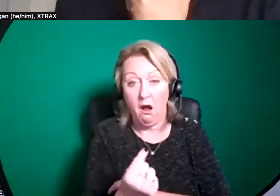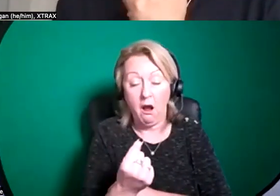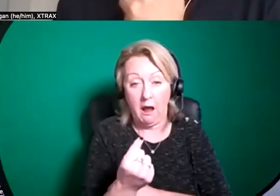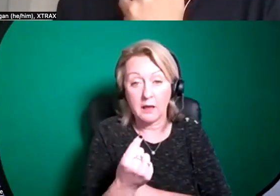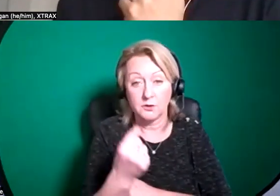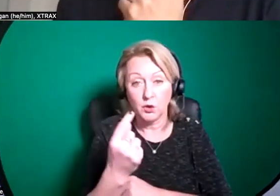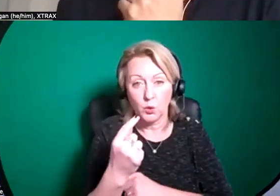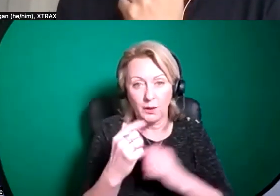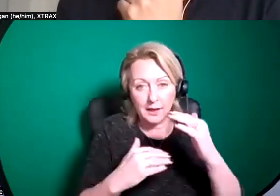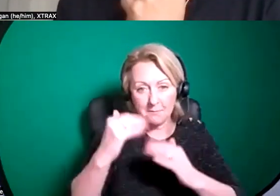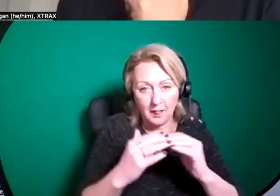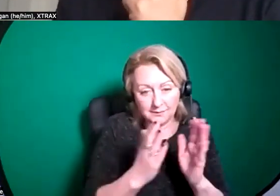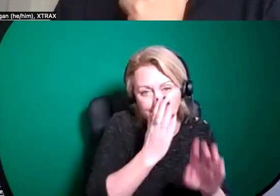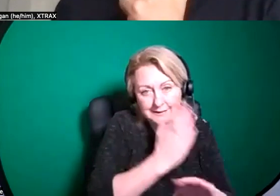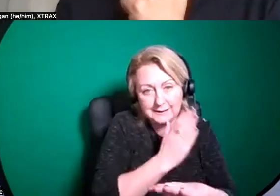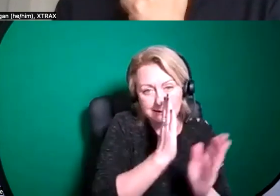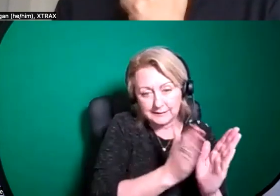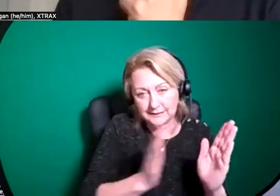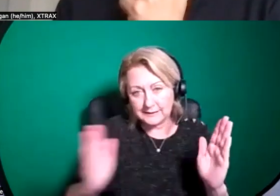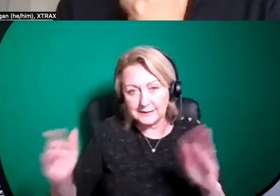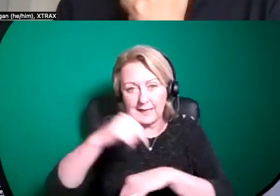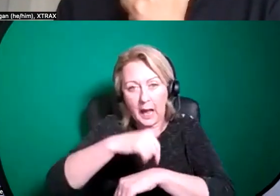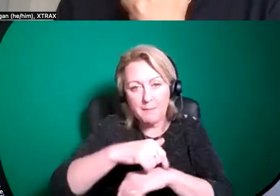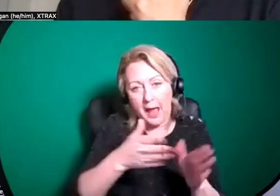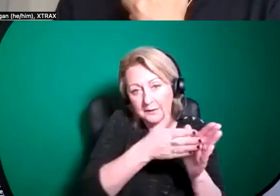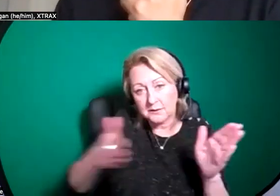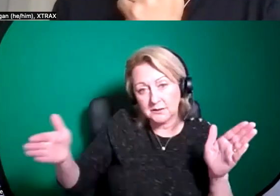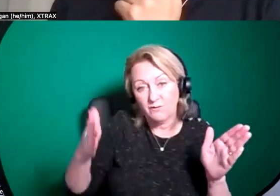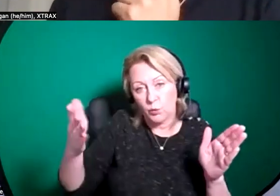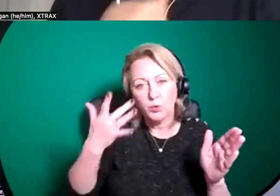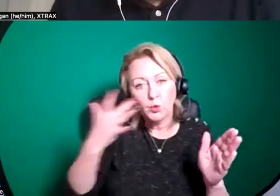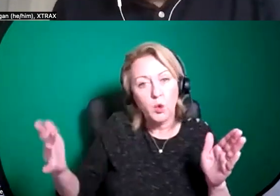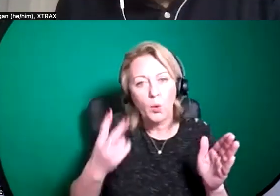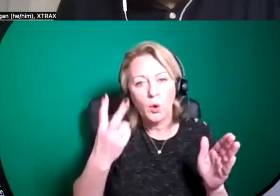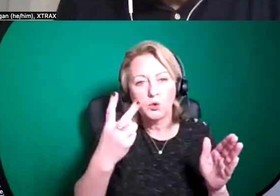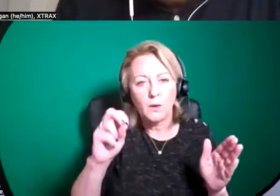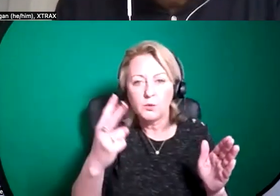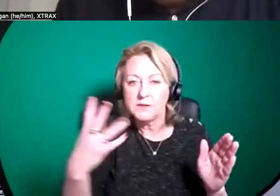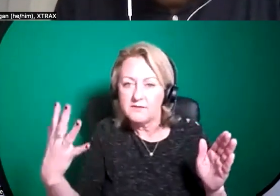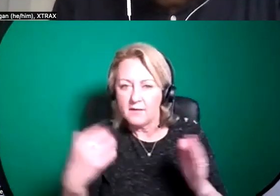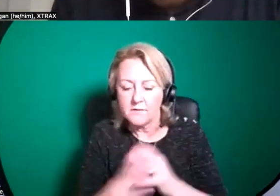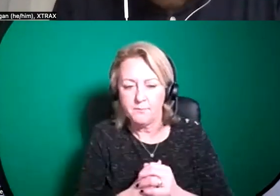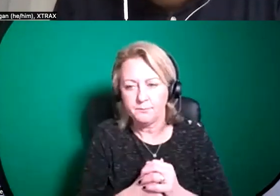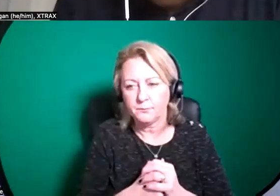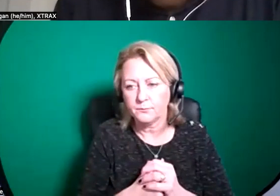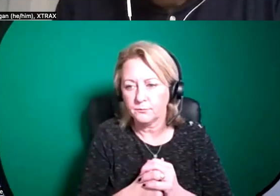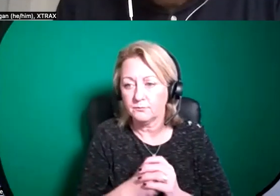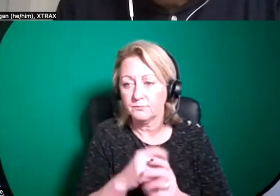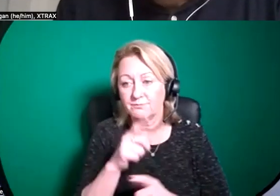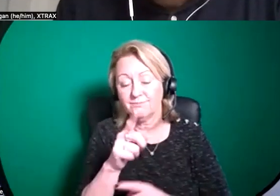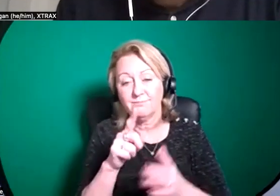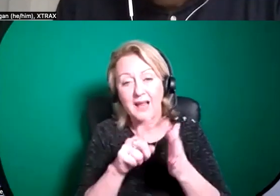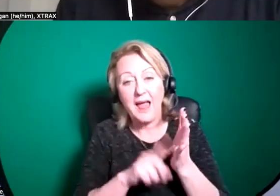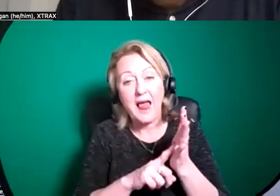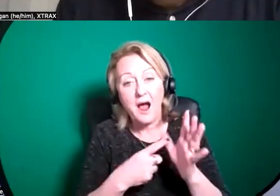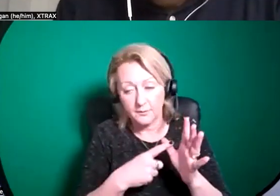sort of timelines and schedules around that if that's something that you're interested in um ella mesma is asking is it